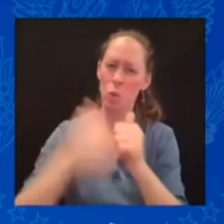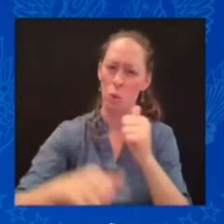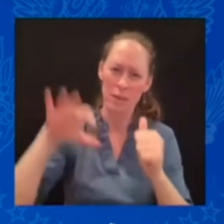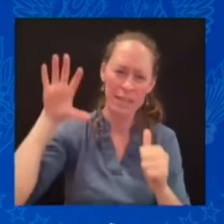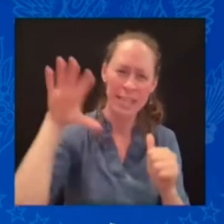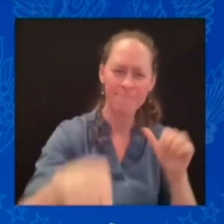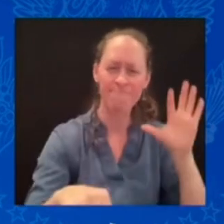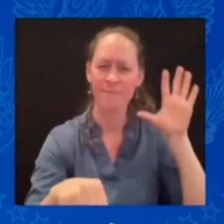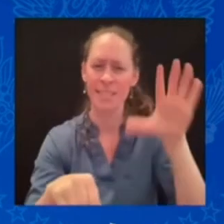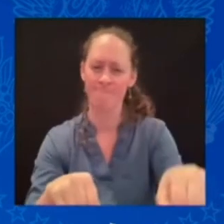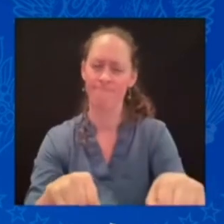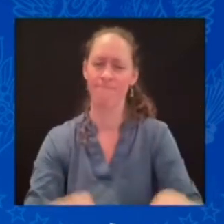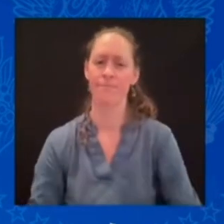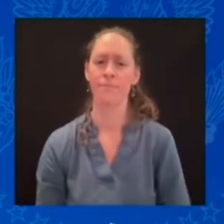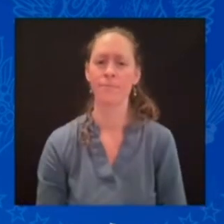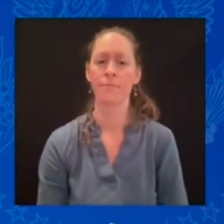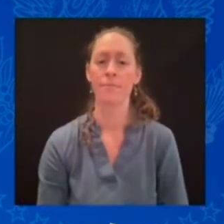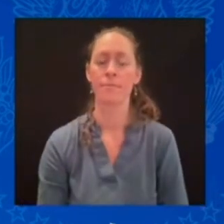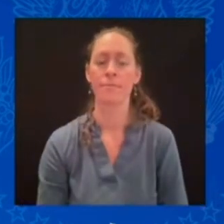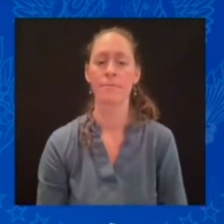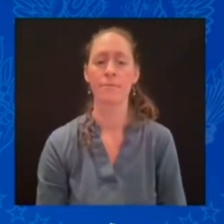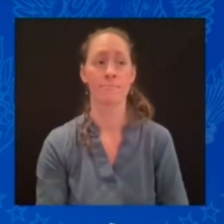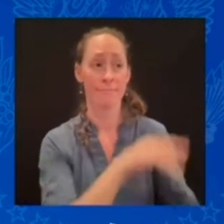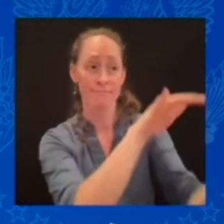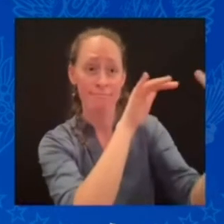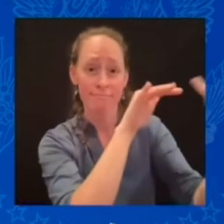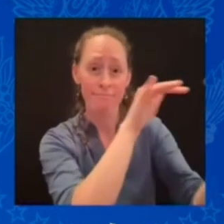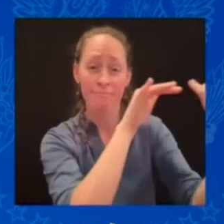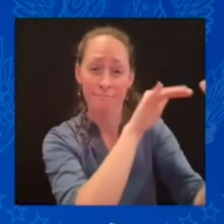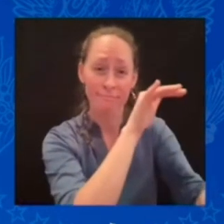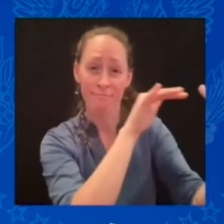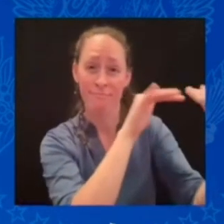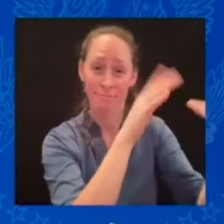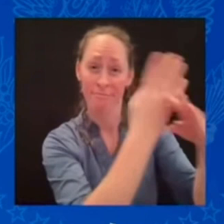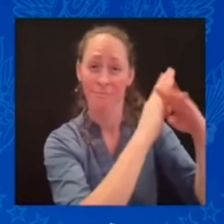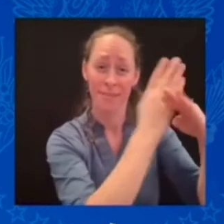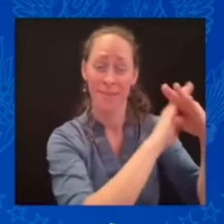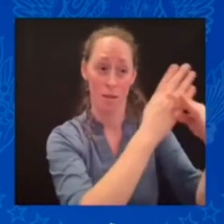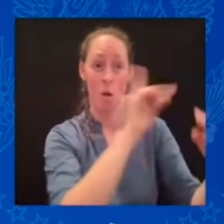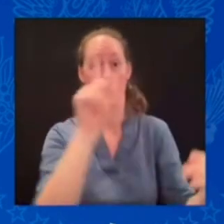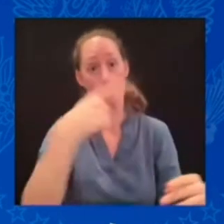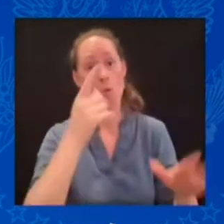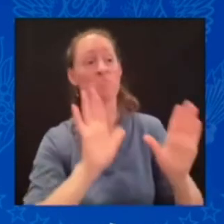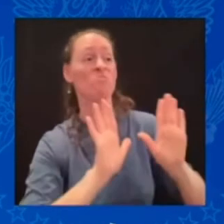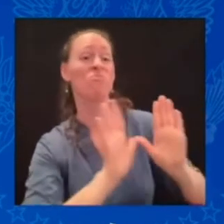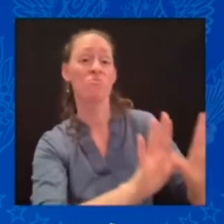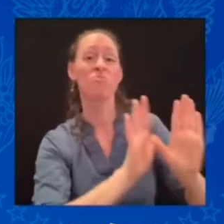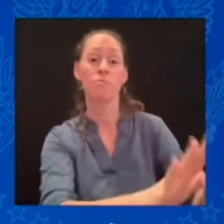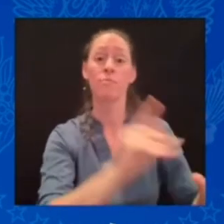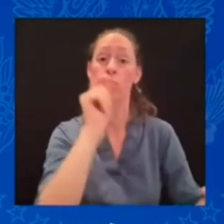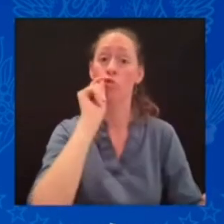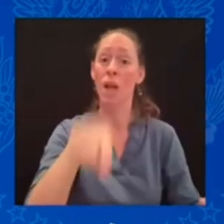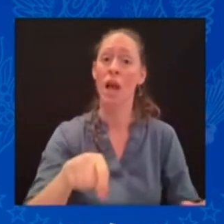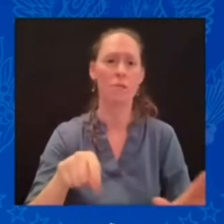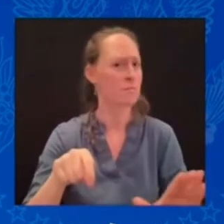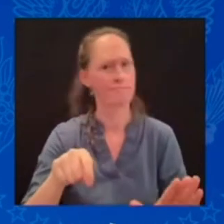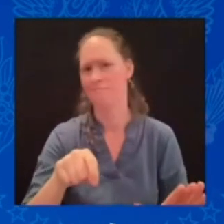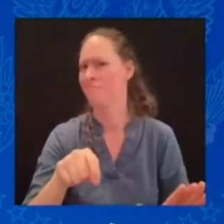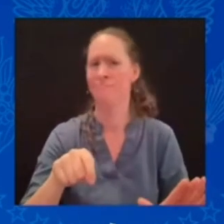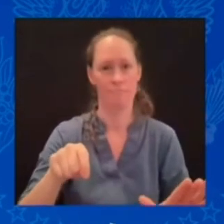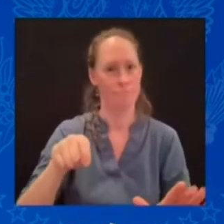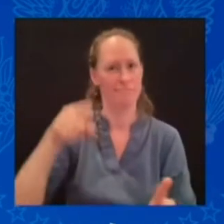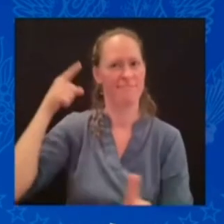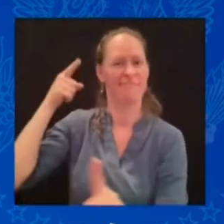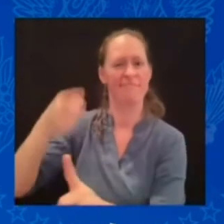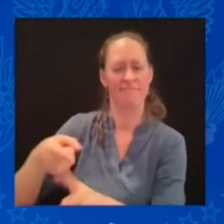it's about sovereignty, security, and freedom itself. I want you to think about what would happen if we didn't do anything. What is likely to